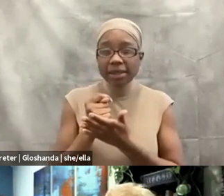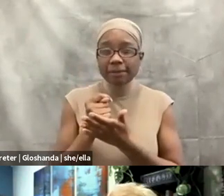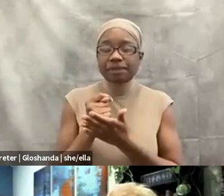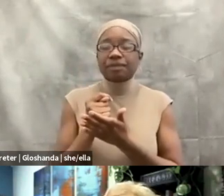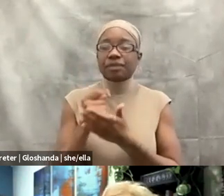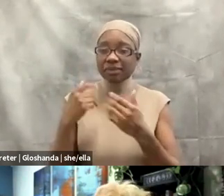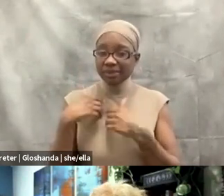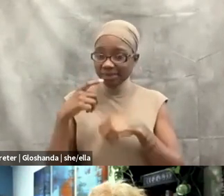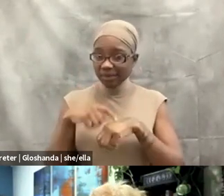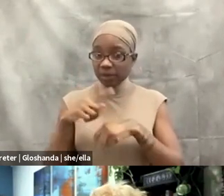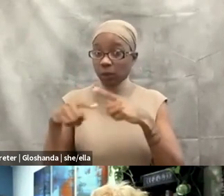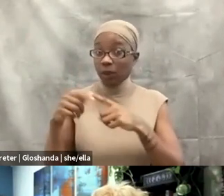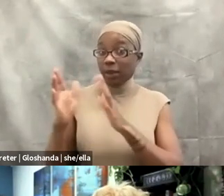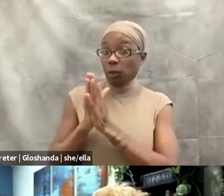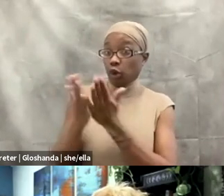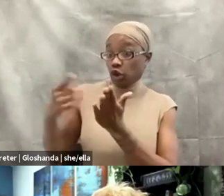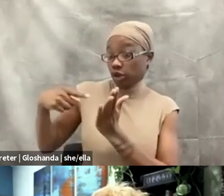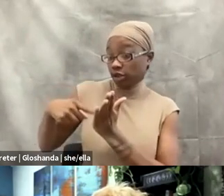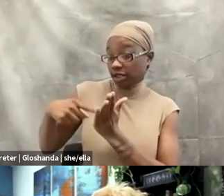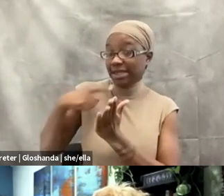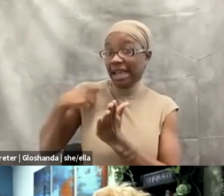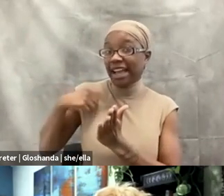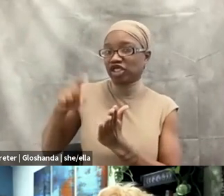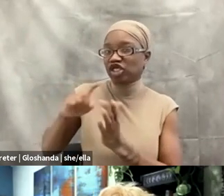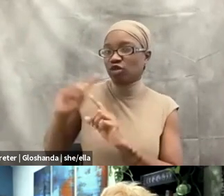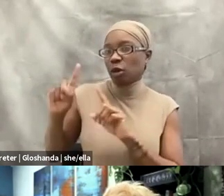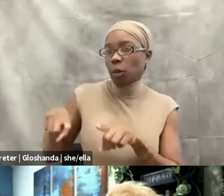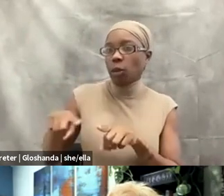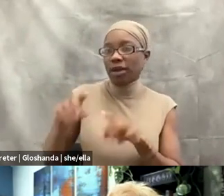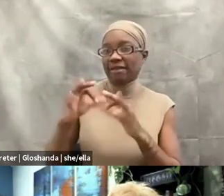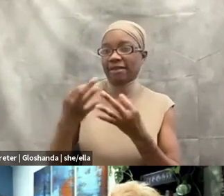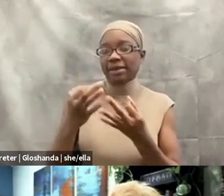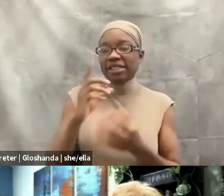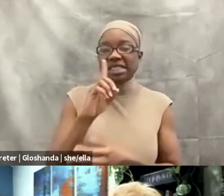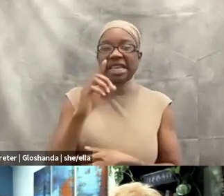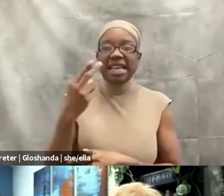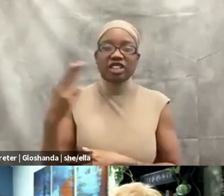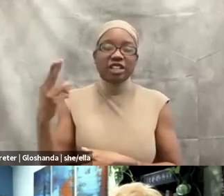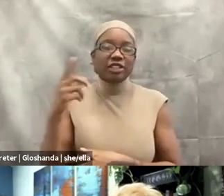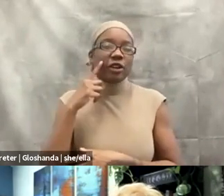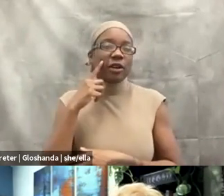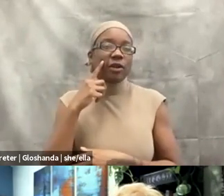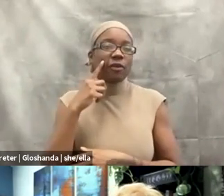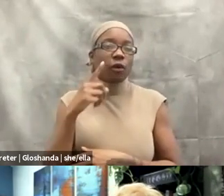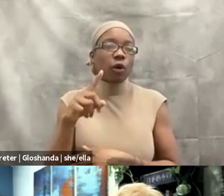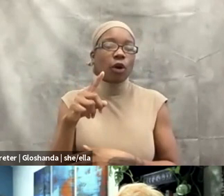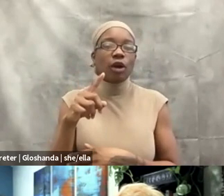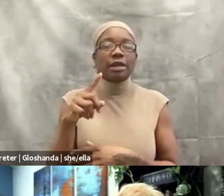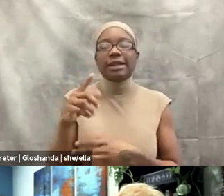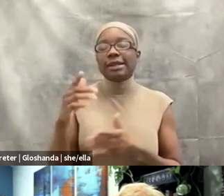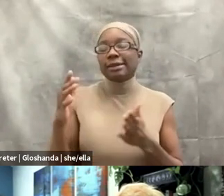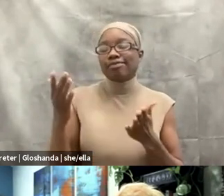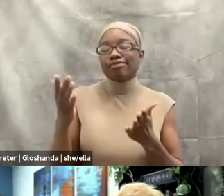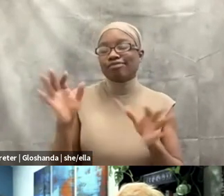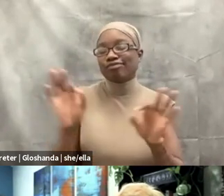according to the book, I was supposed to report families to DHS for minor things like, you know, the children's clothes smell like, but